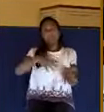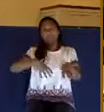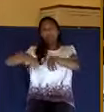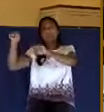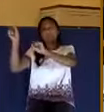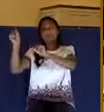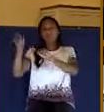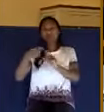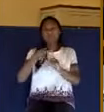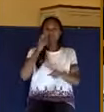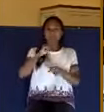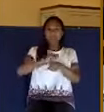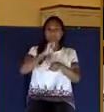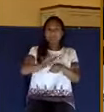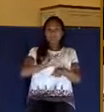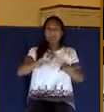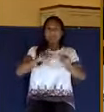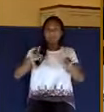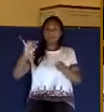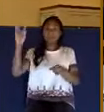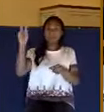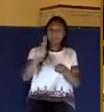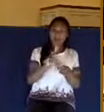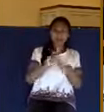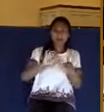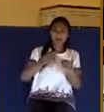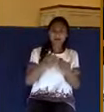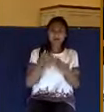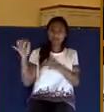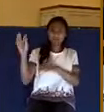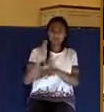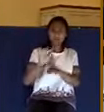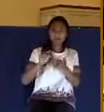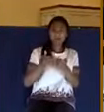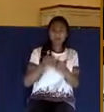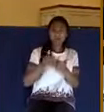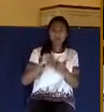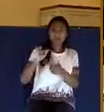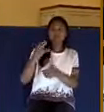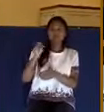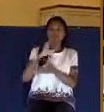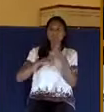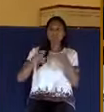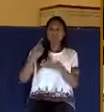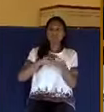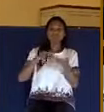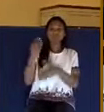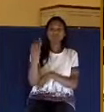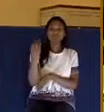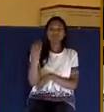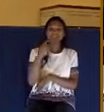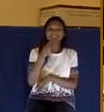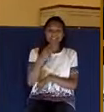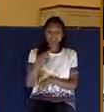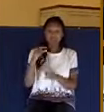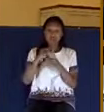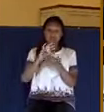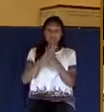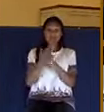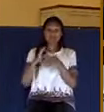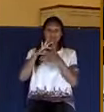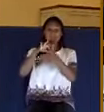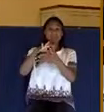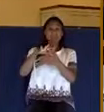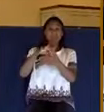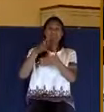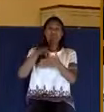returned. And how did it return? John 1, 14, or John chapter 1, verse 14. The word was made flesh and we beheld